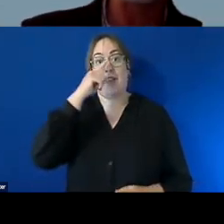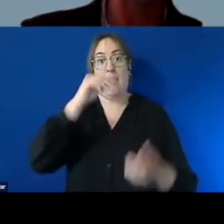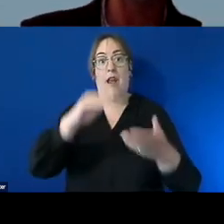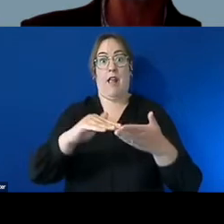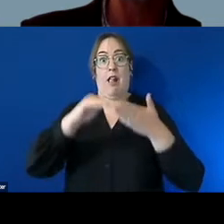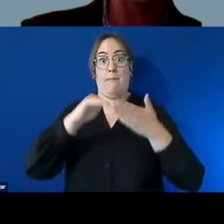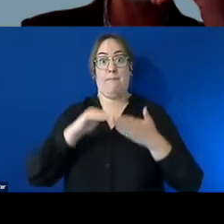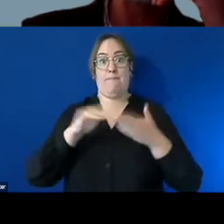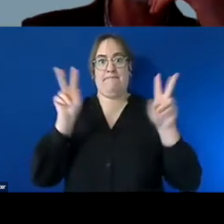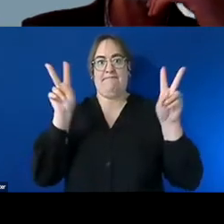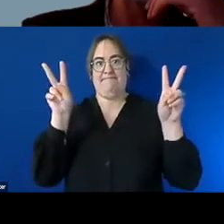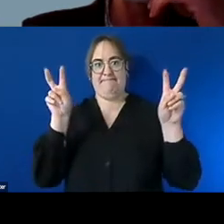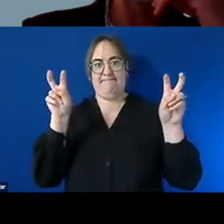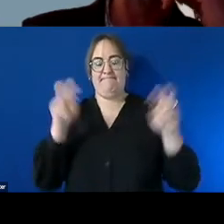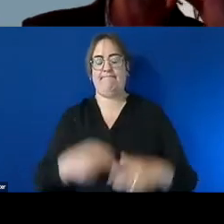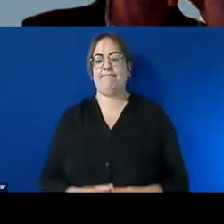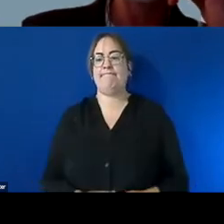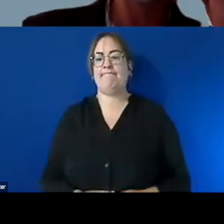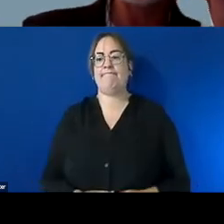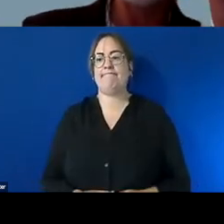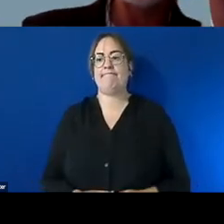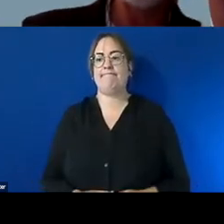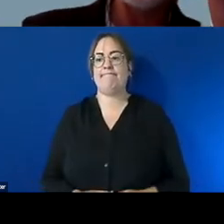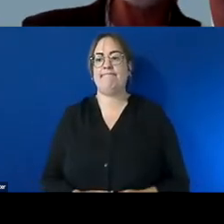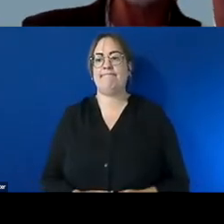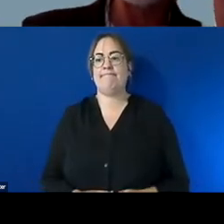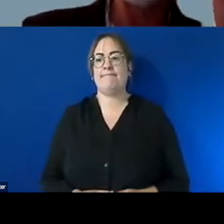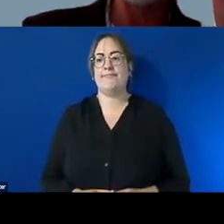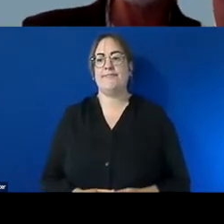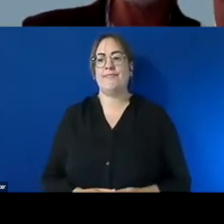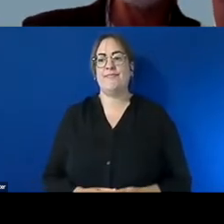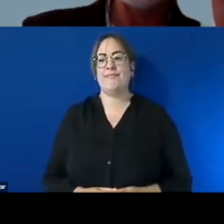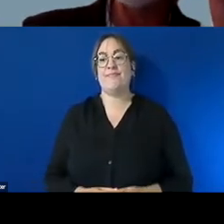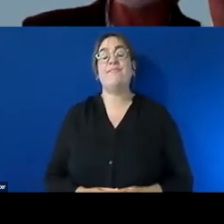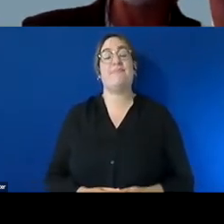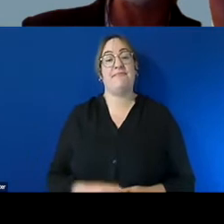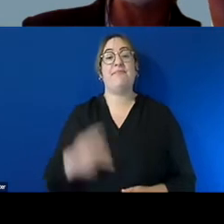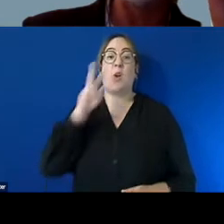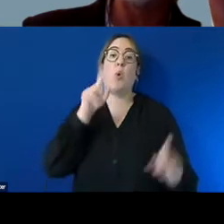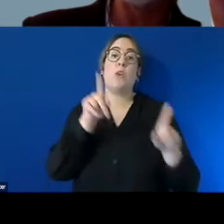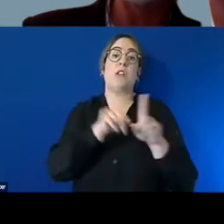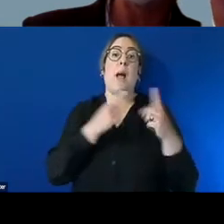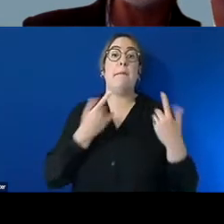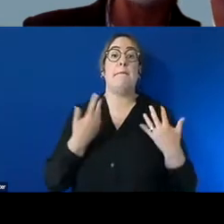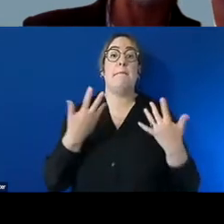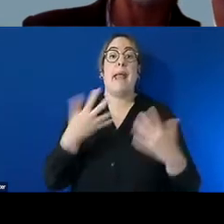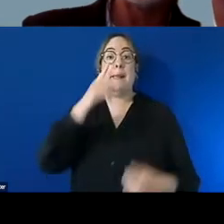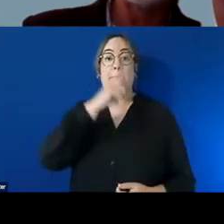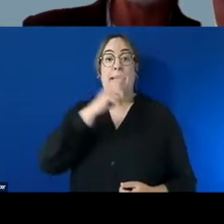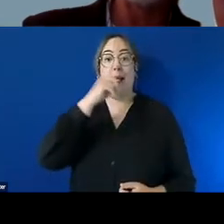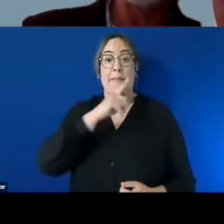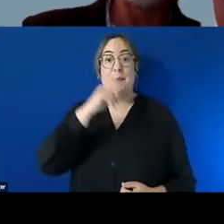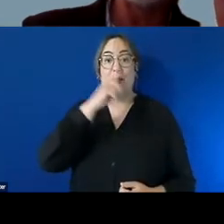being stimulated by the conversation of course we were just having um and uh what it looks like is that many people uh who are with us today